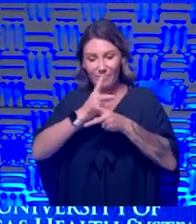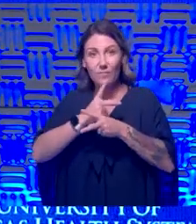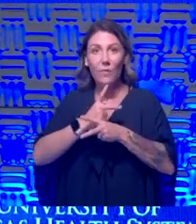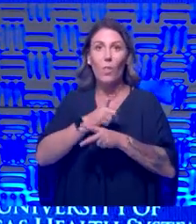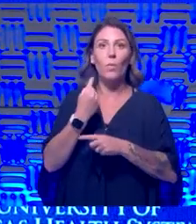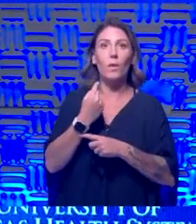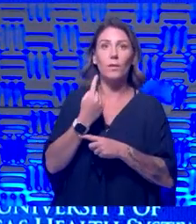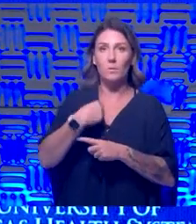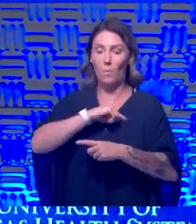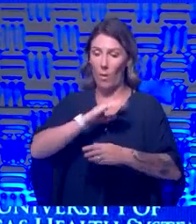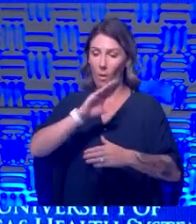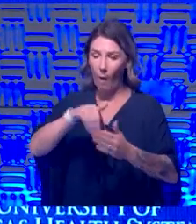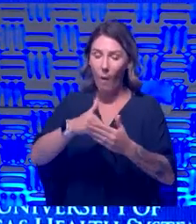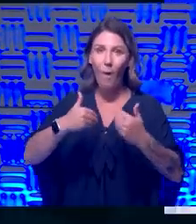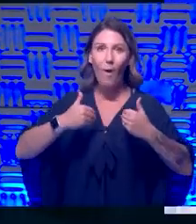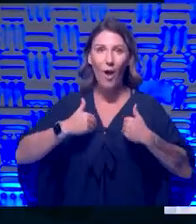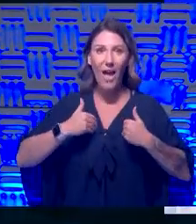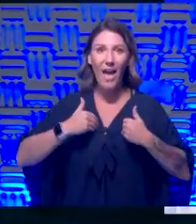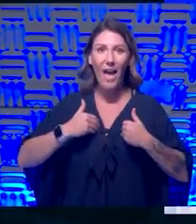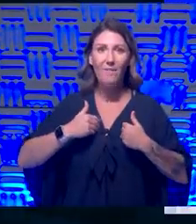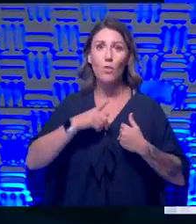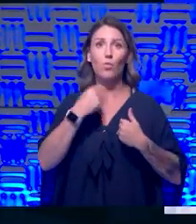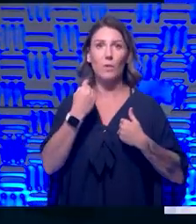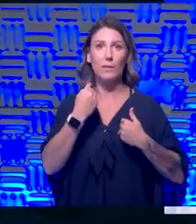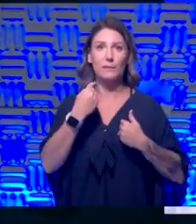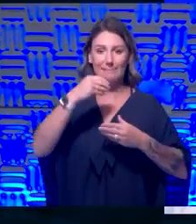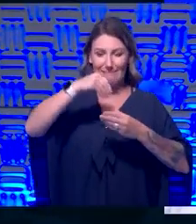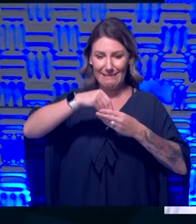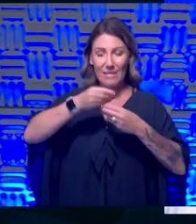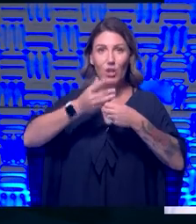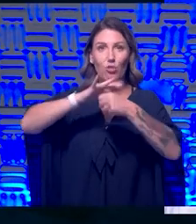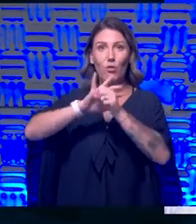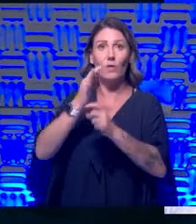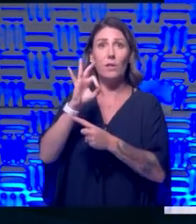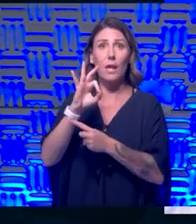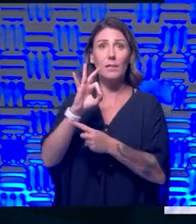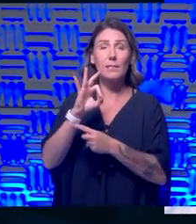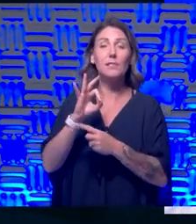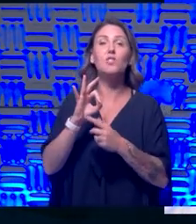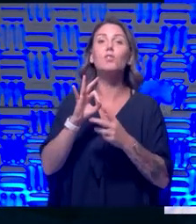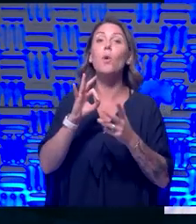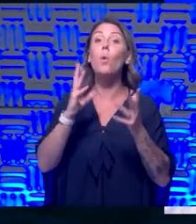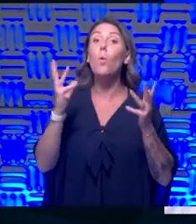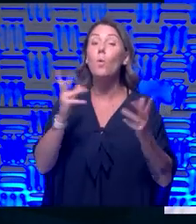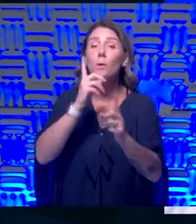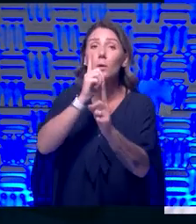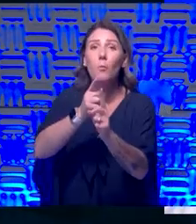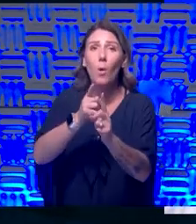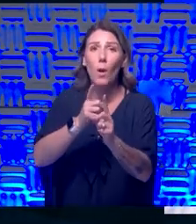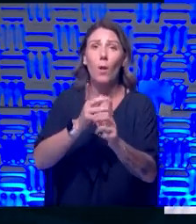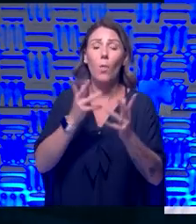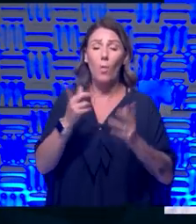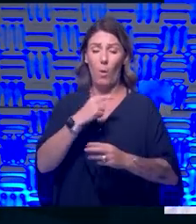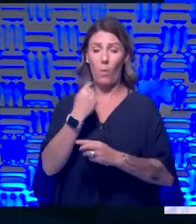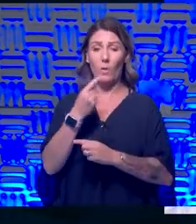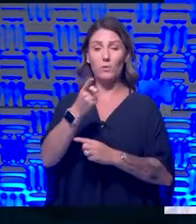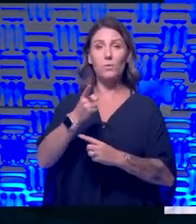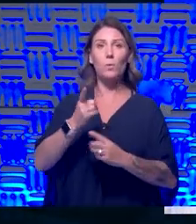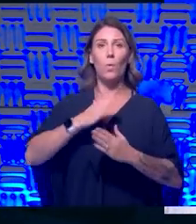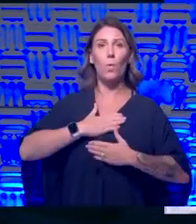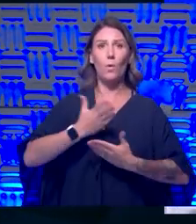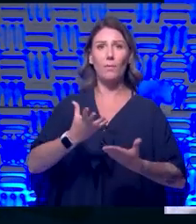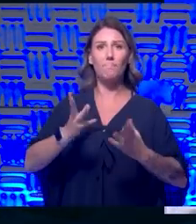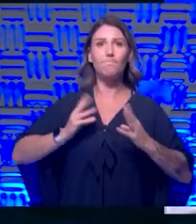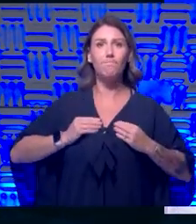live with calculated risk in the age of COVID. The question is, what are risks are you willing to assume? It doesn't make one thing right